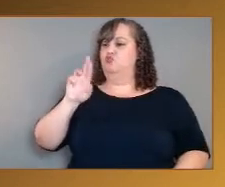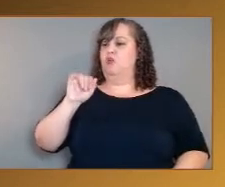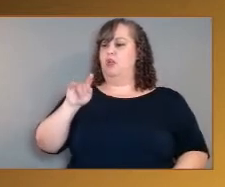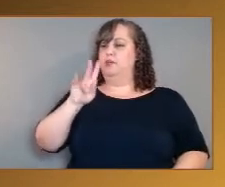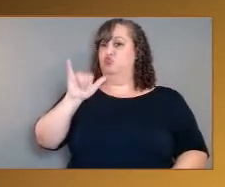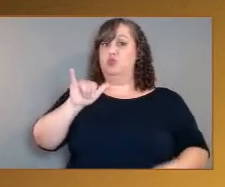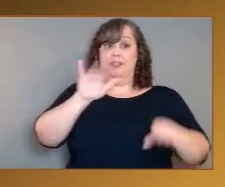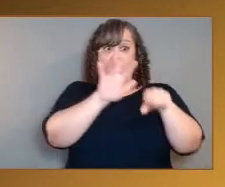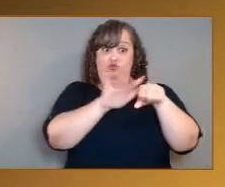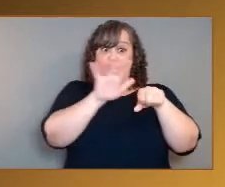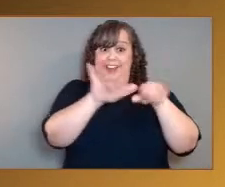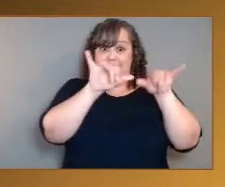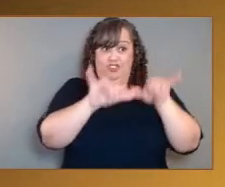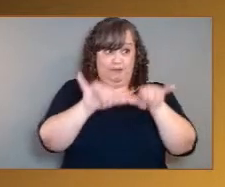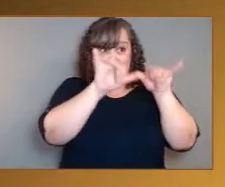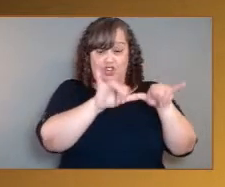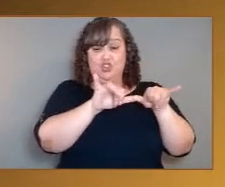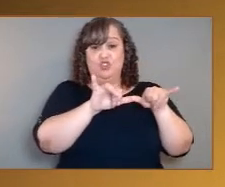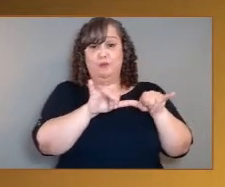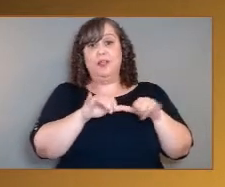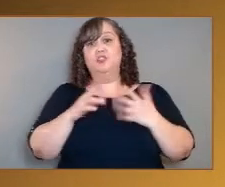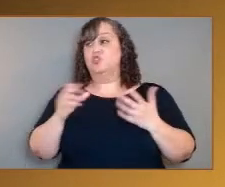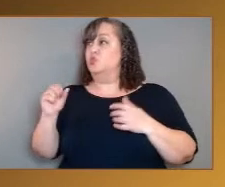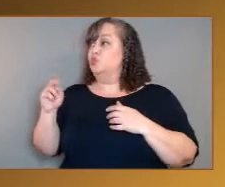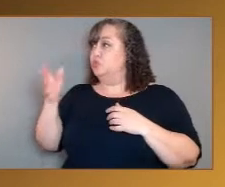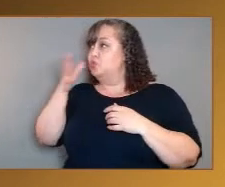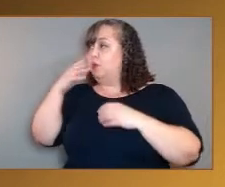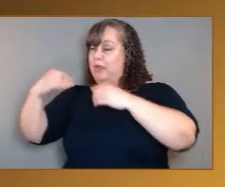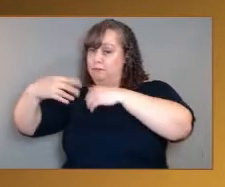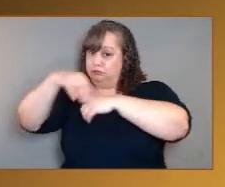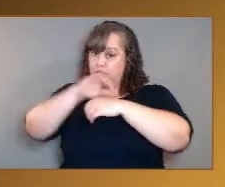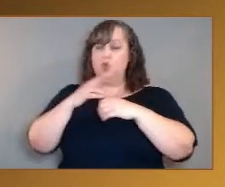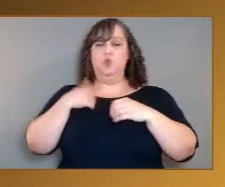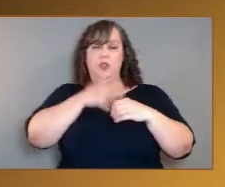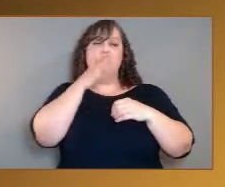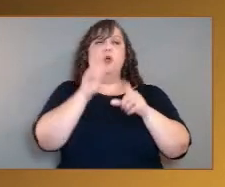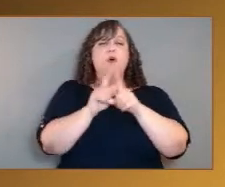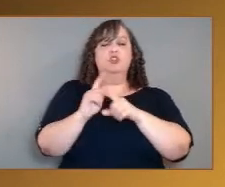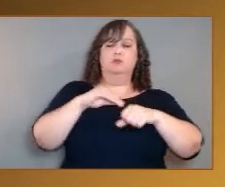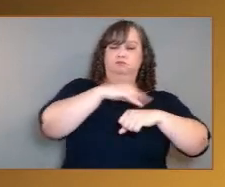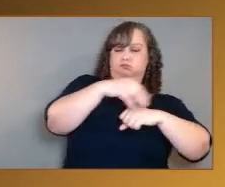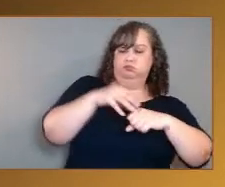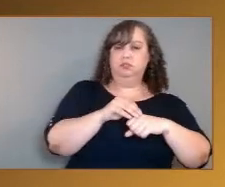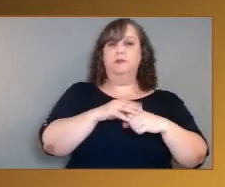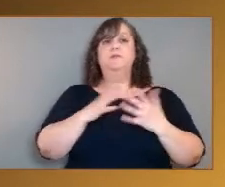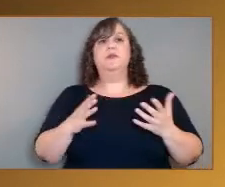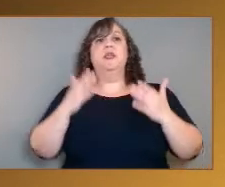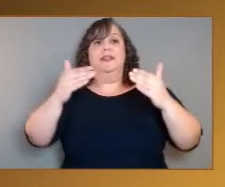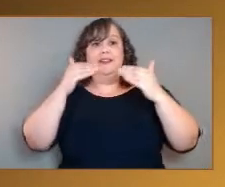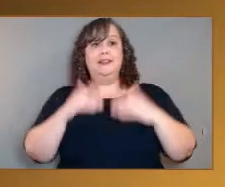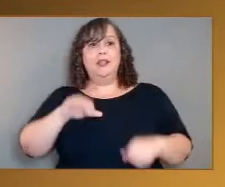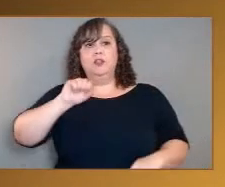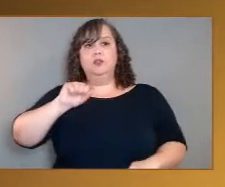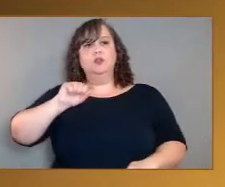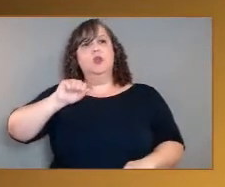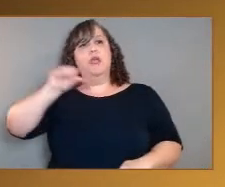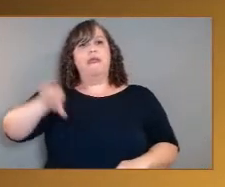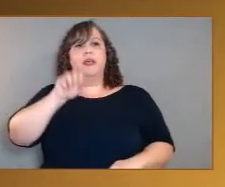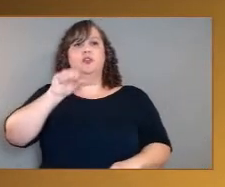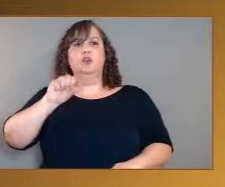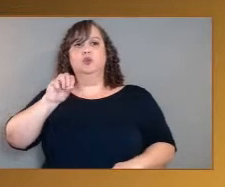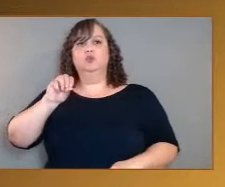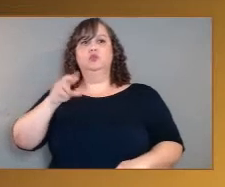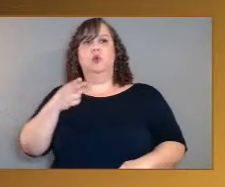Great. Thank you. Our next question is also a Da Vinci question. It is from Sohaib24188610,